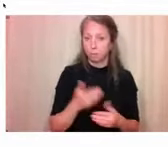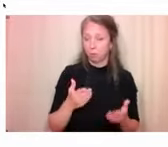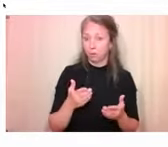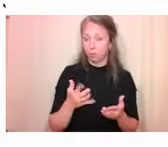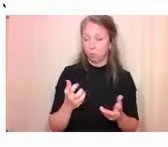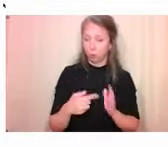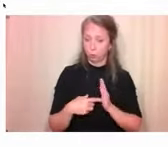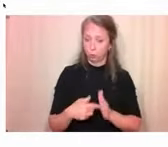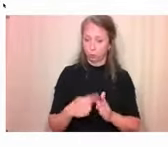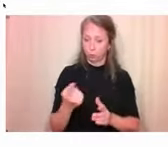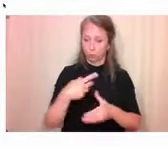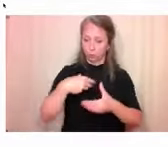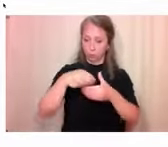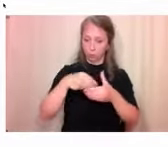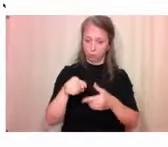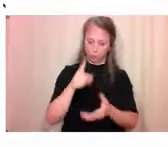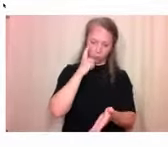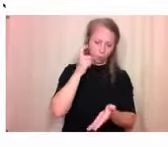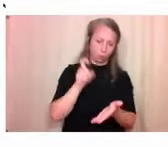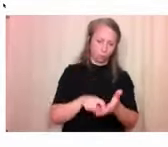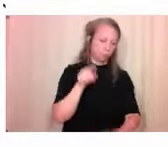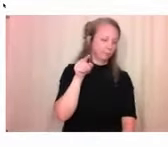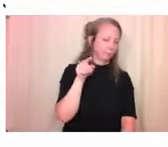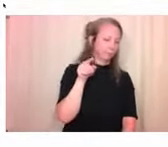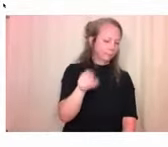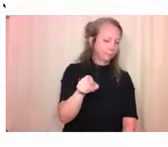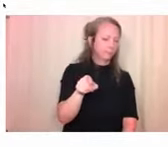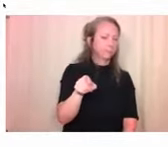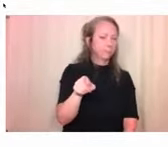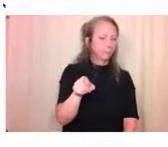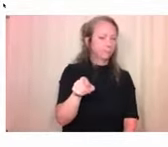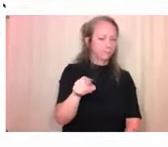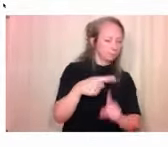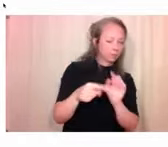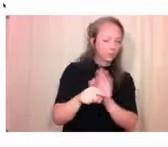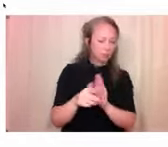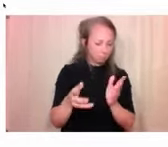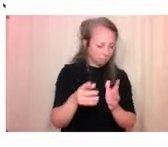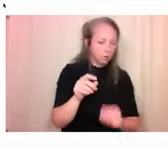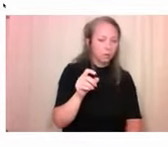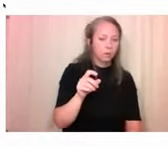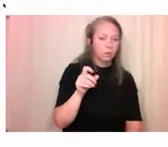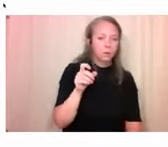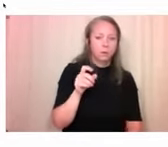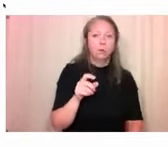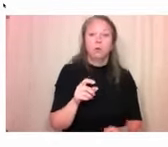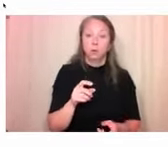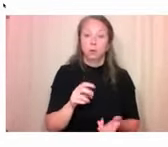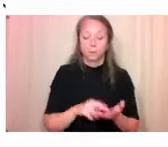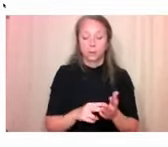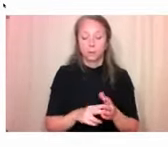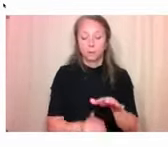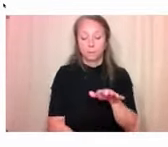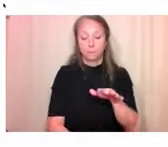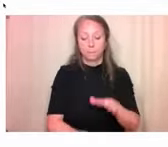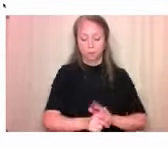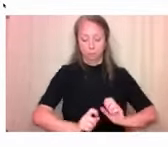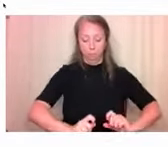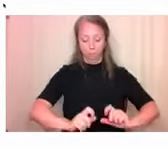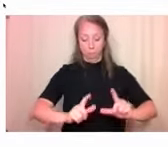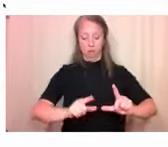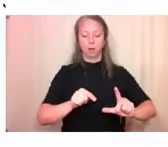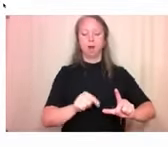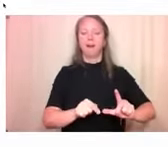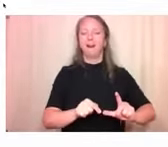highlight this, it will indicate with an emoji that it is a positive accessibility